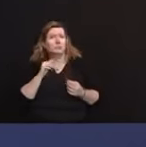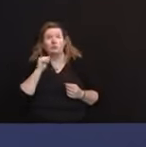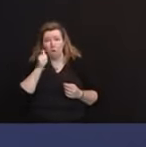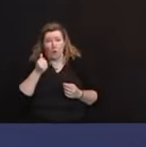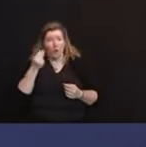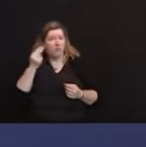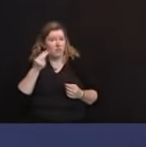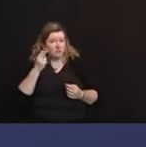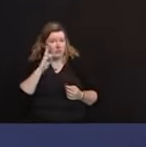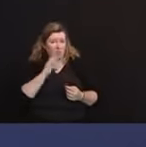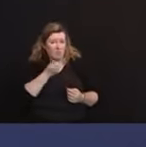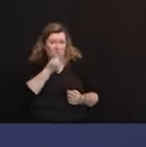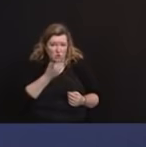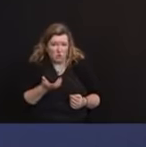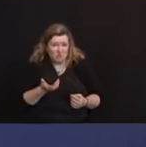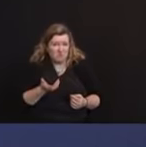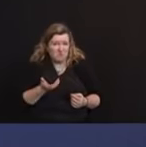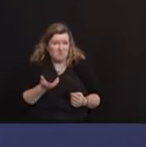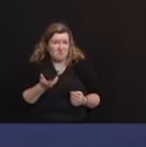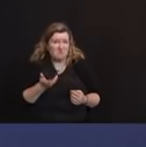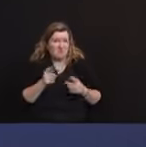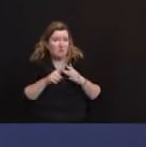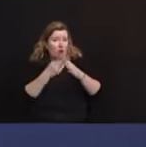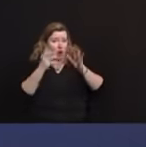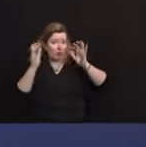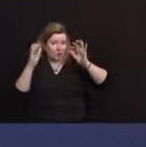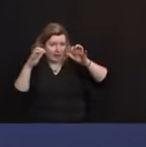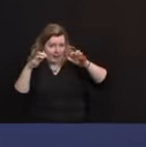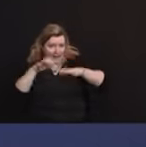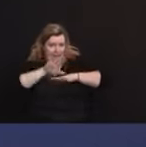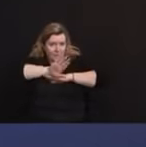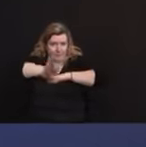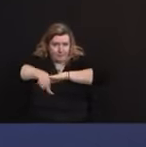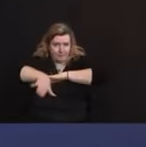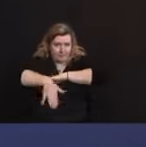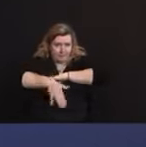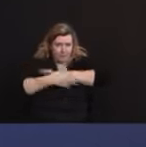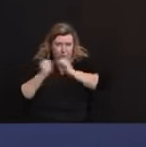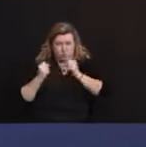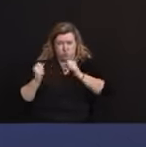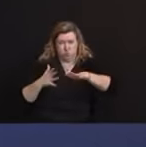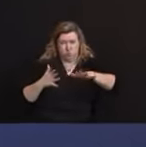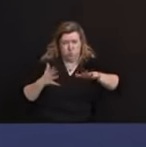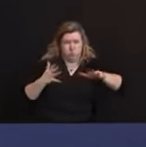Christmas Eve, rain beginning into the night, high winds and then temperatures